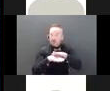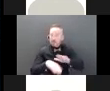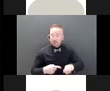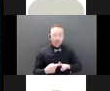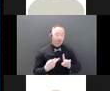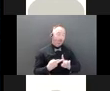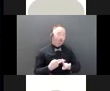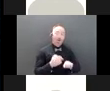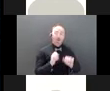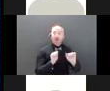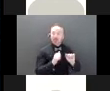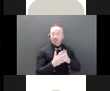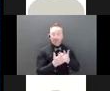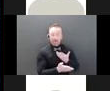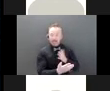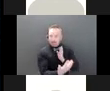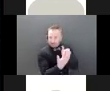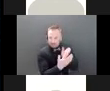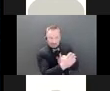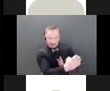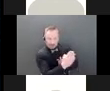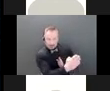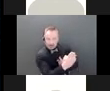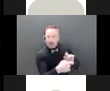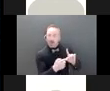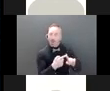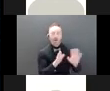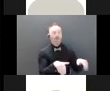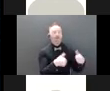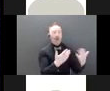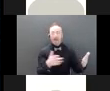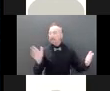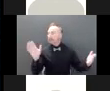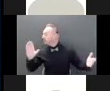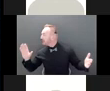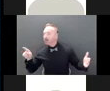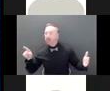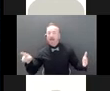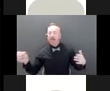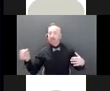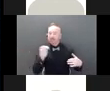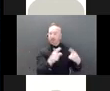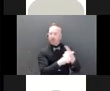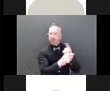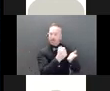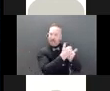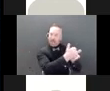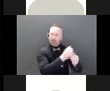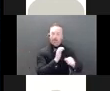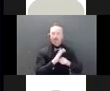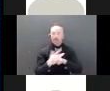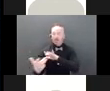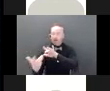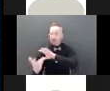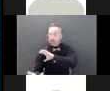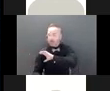intervene with you directly or get you the needed help. They may also involve law enforcement or organizations like